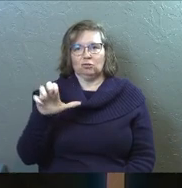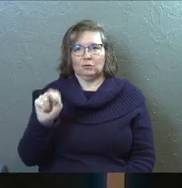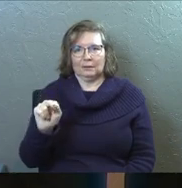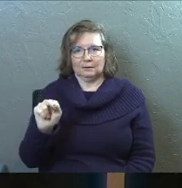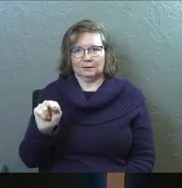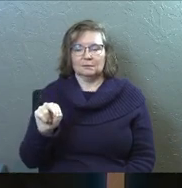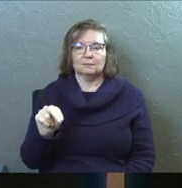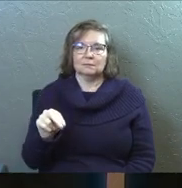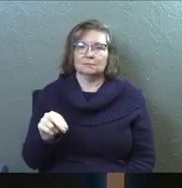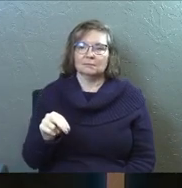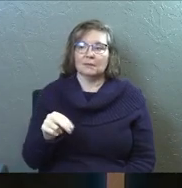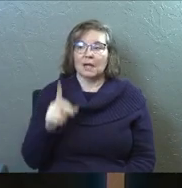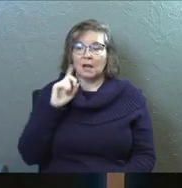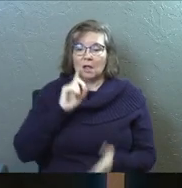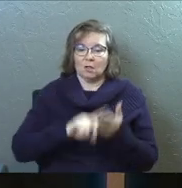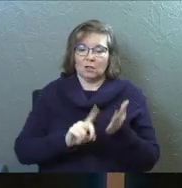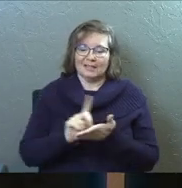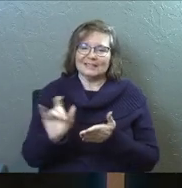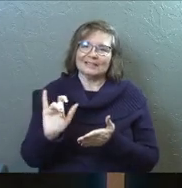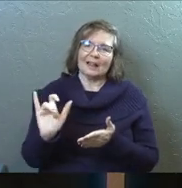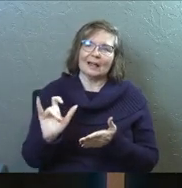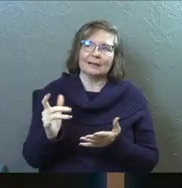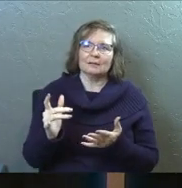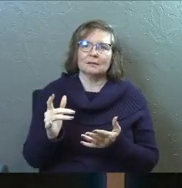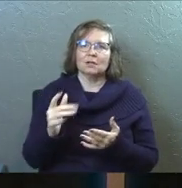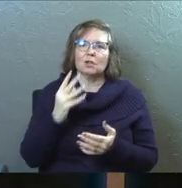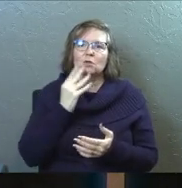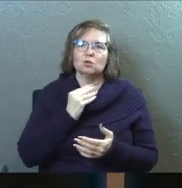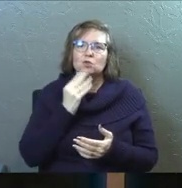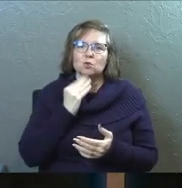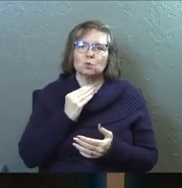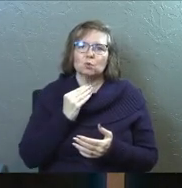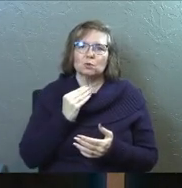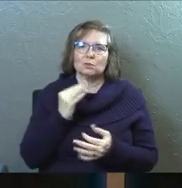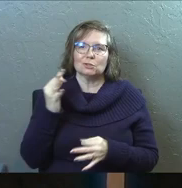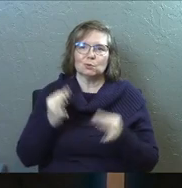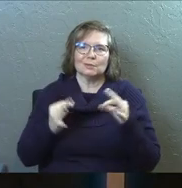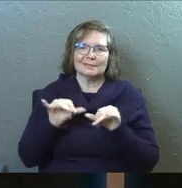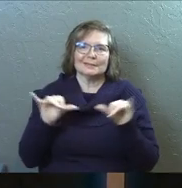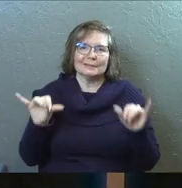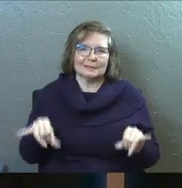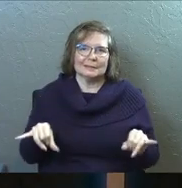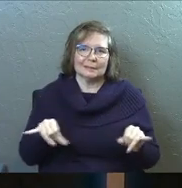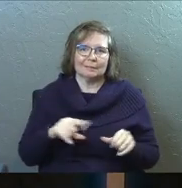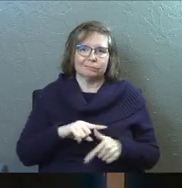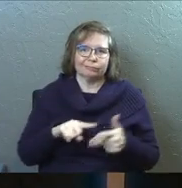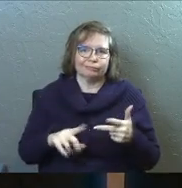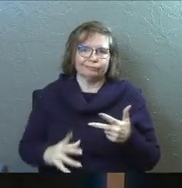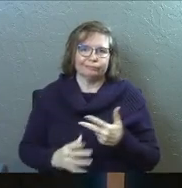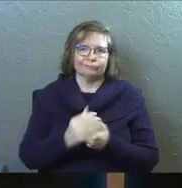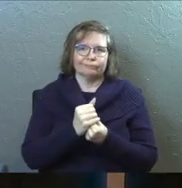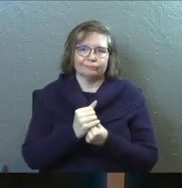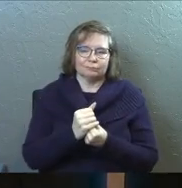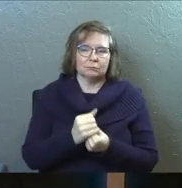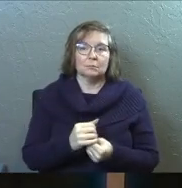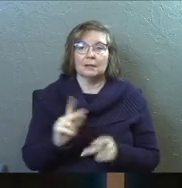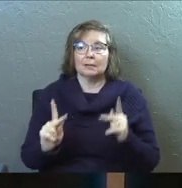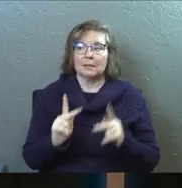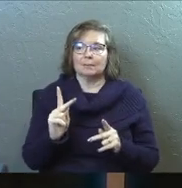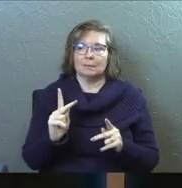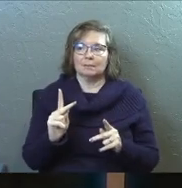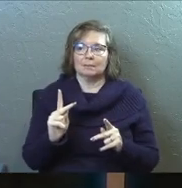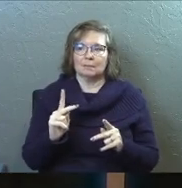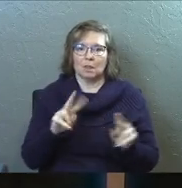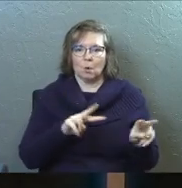And sort of as I looked into it this week, that's kind of like just like the Jewish judicial system at the time. And the people that are kind of